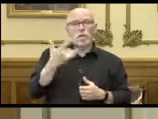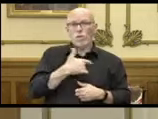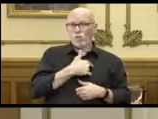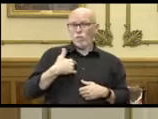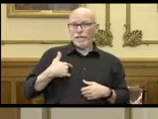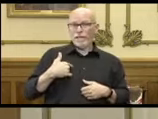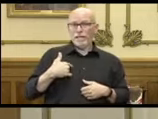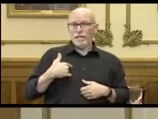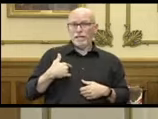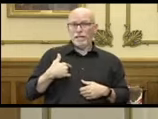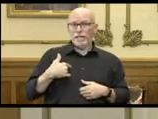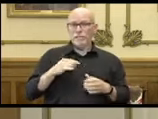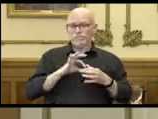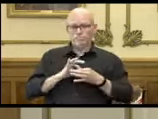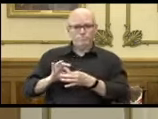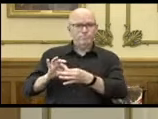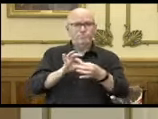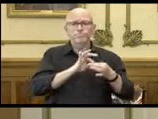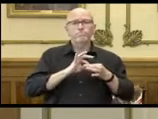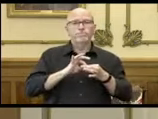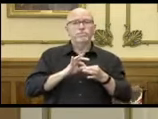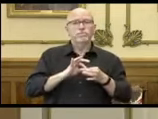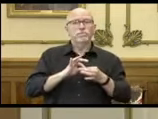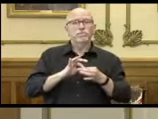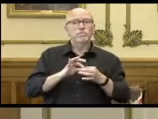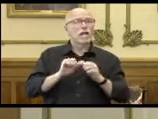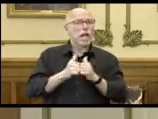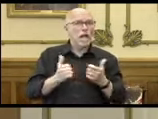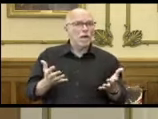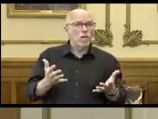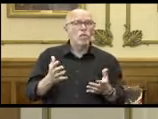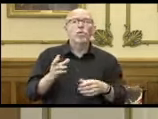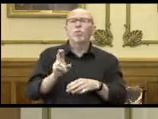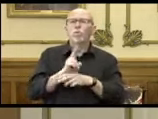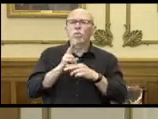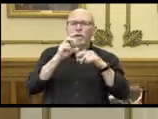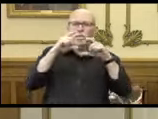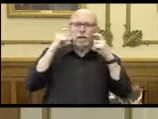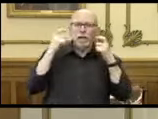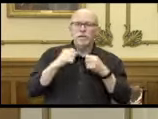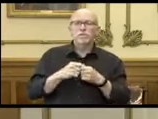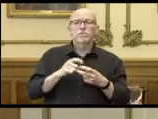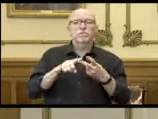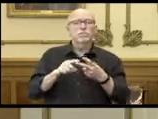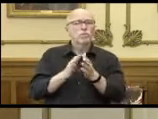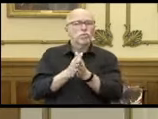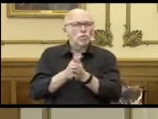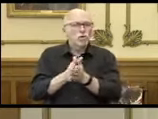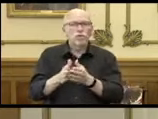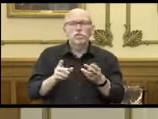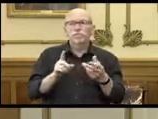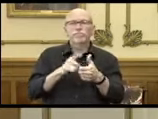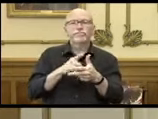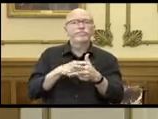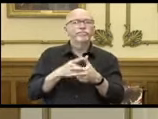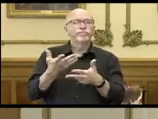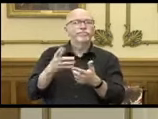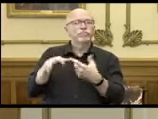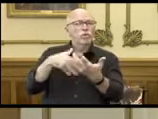collectively do so by wearing masks washing our hands and socially distancing.